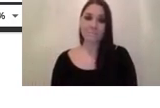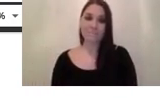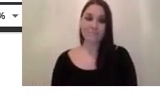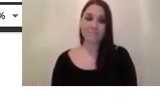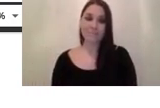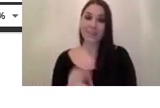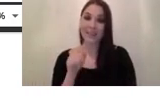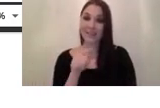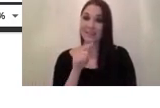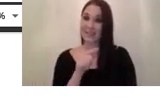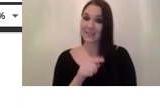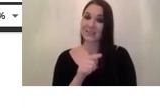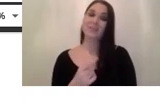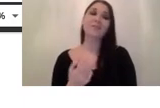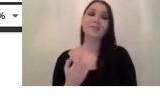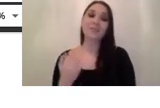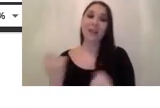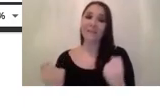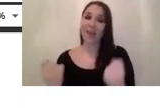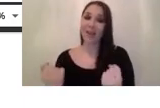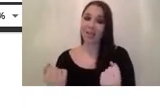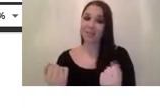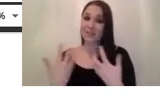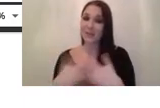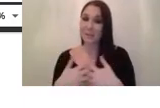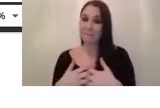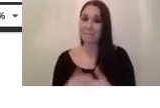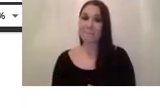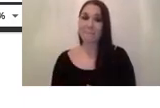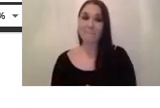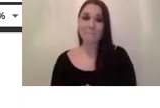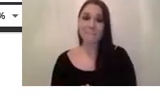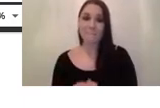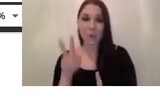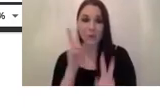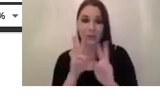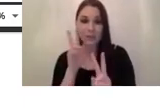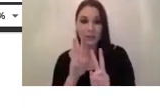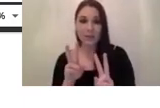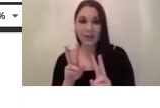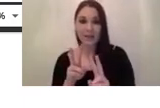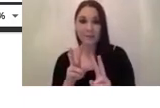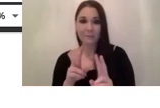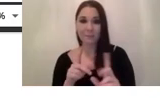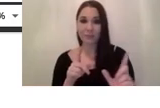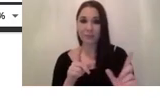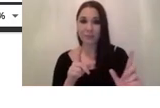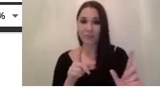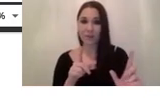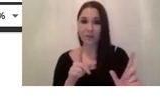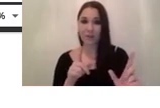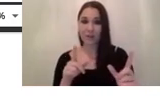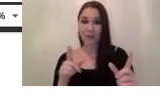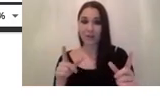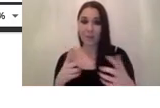this is an under vehicle inspection system okay as you can see in the upper image these